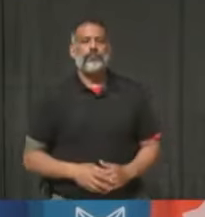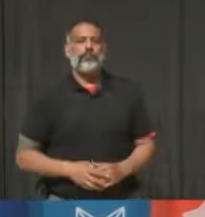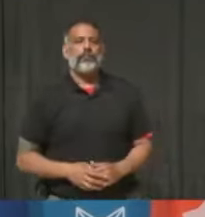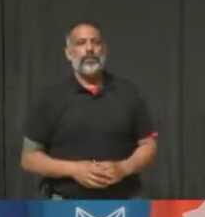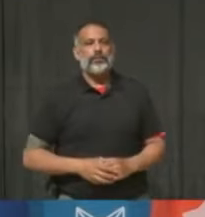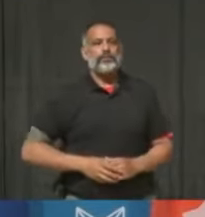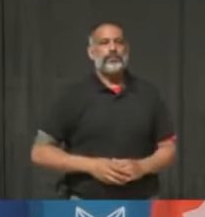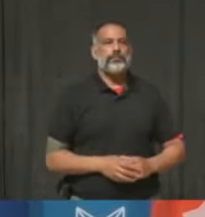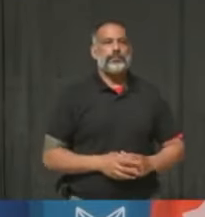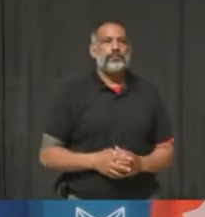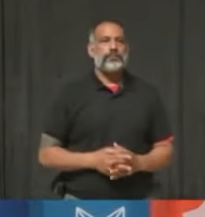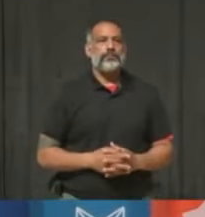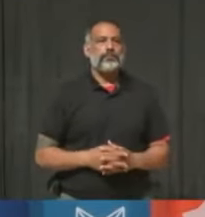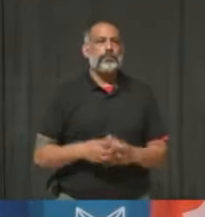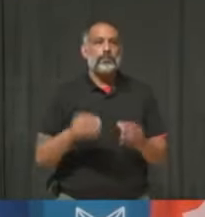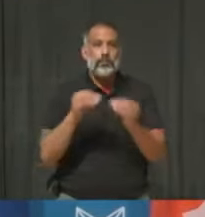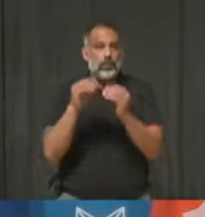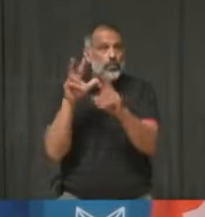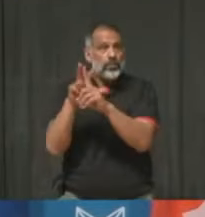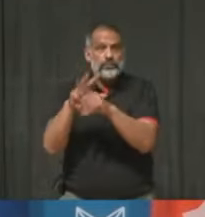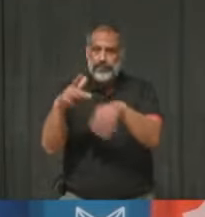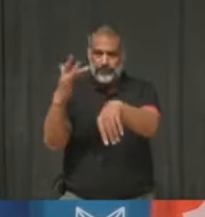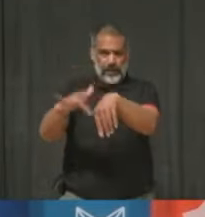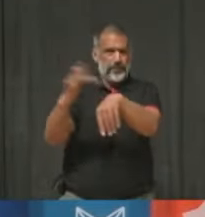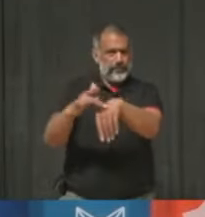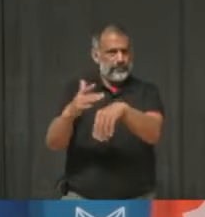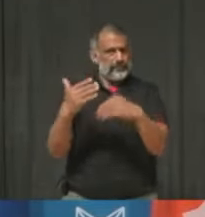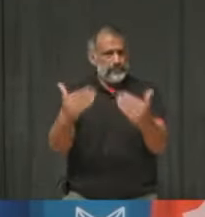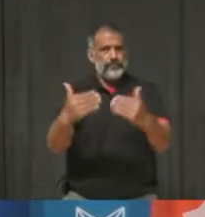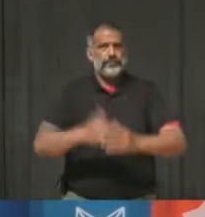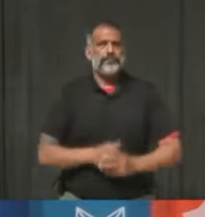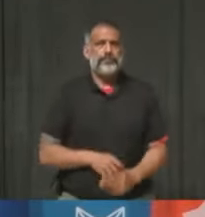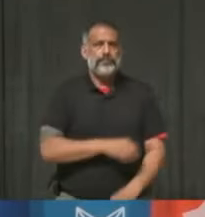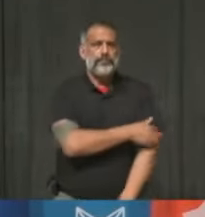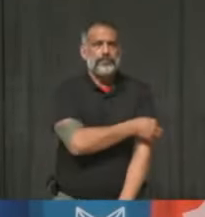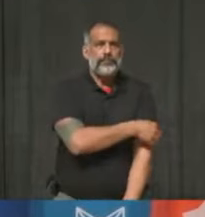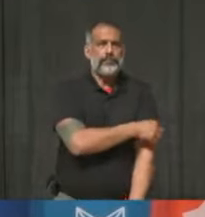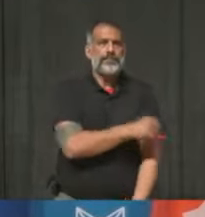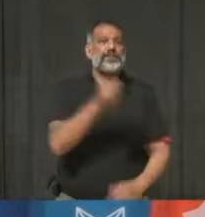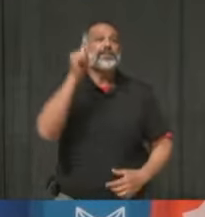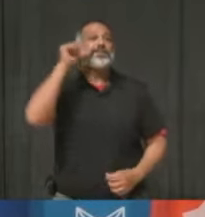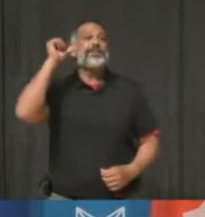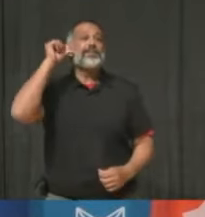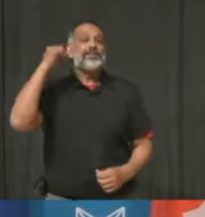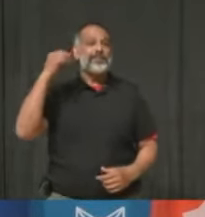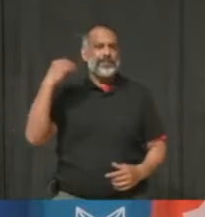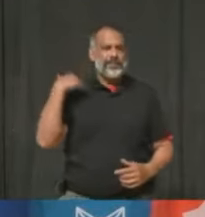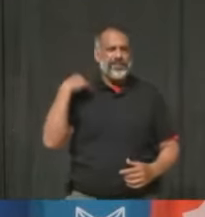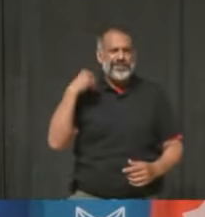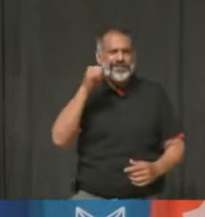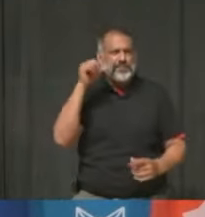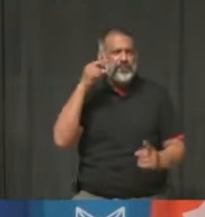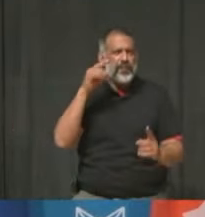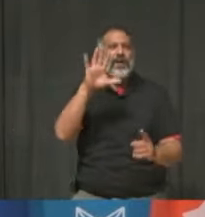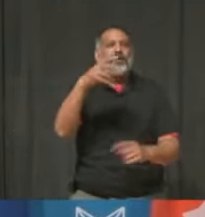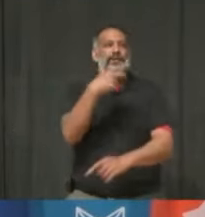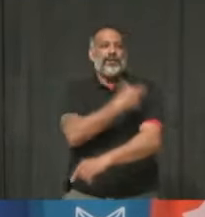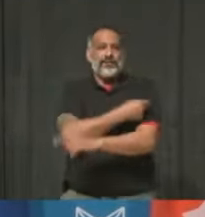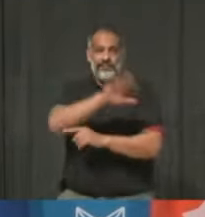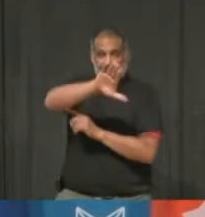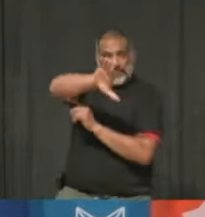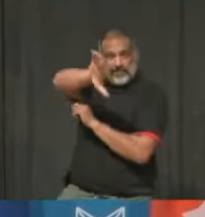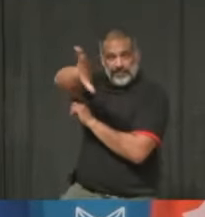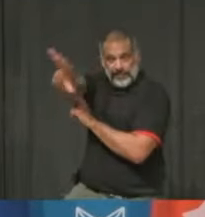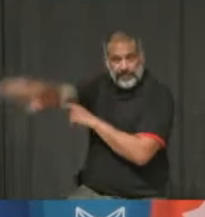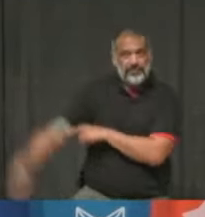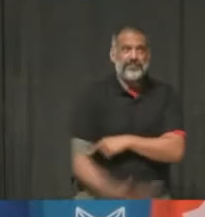We have opened up more appointments, and we have also opened up appointments yesterday for our Doses After Dark event, which is taking place